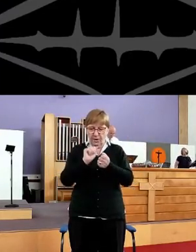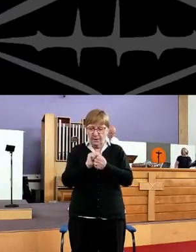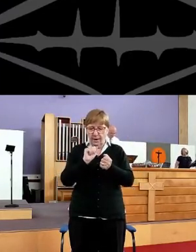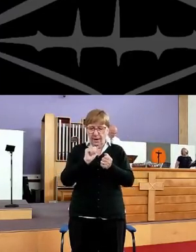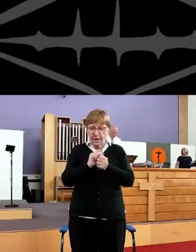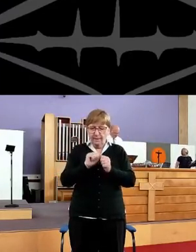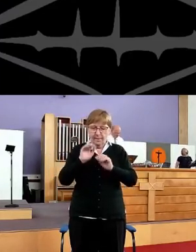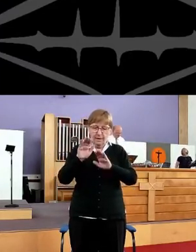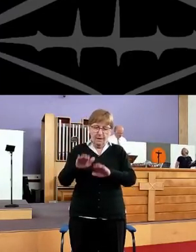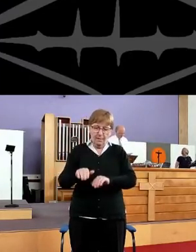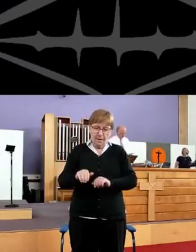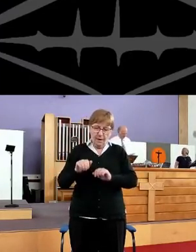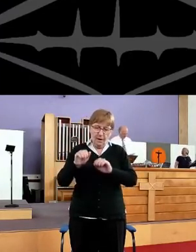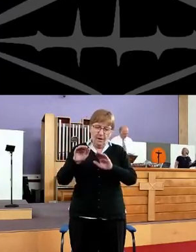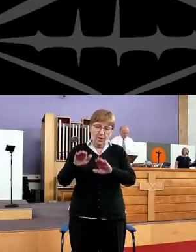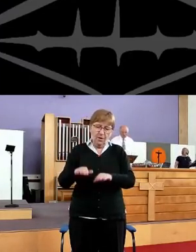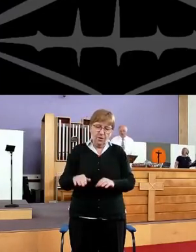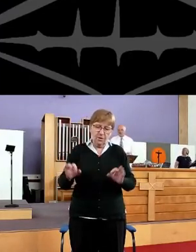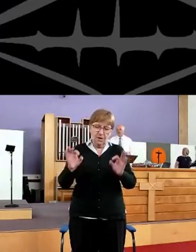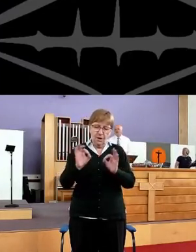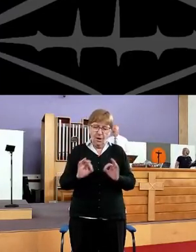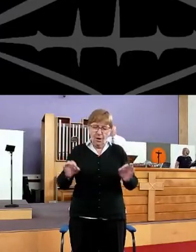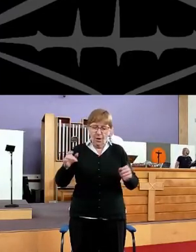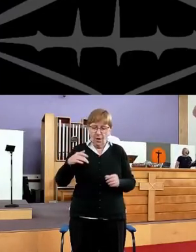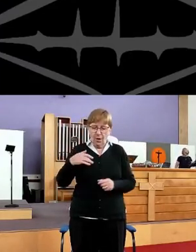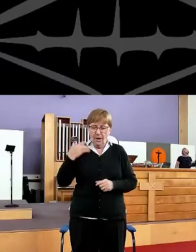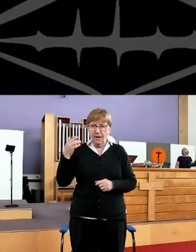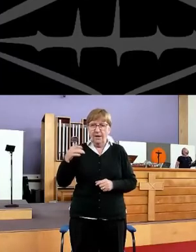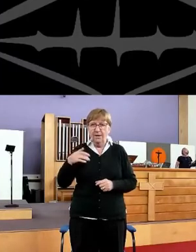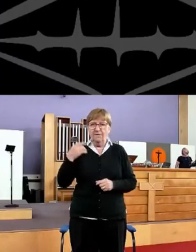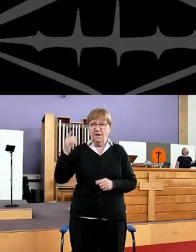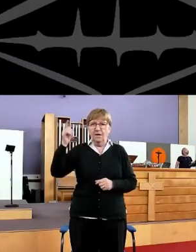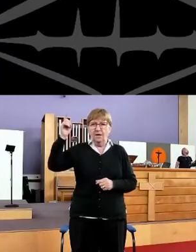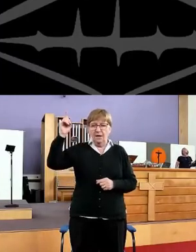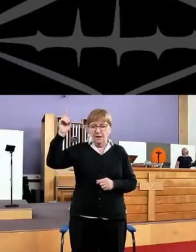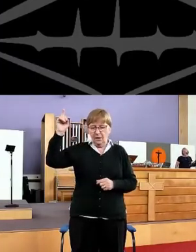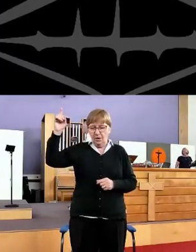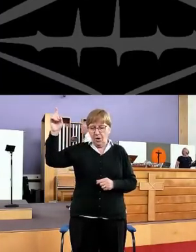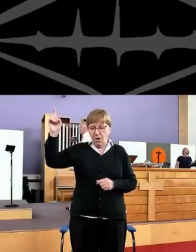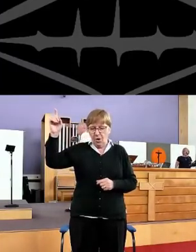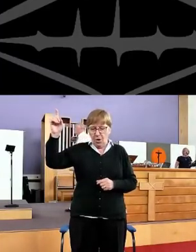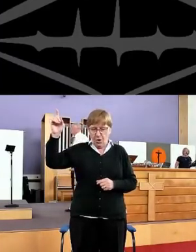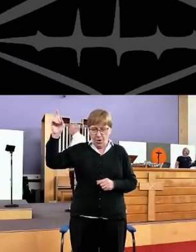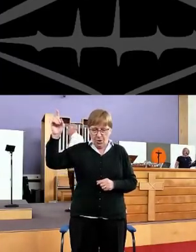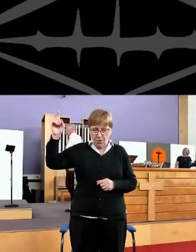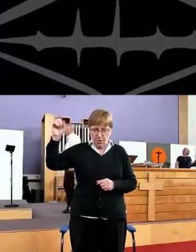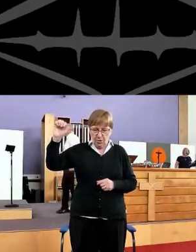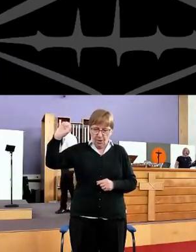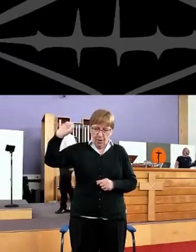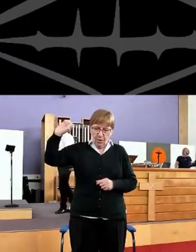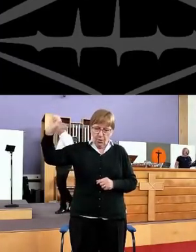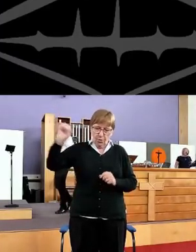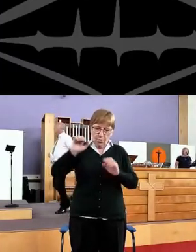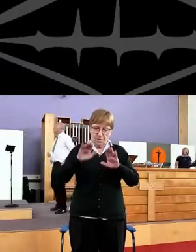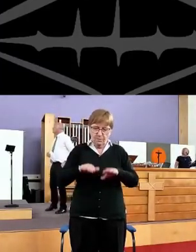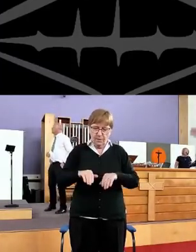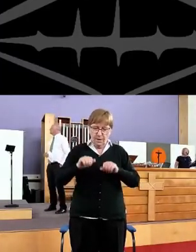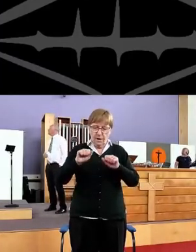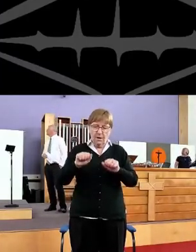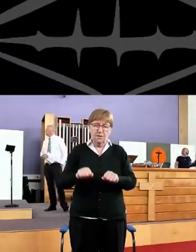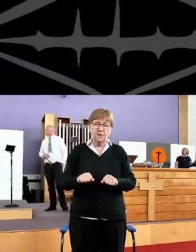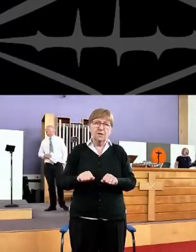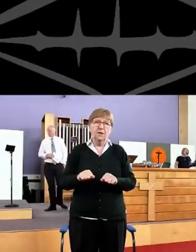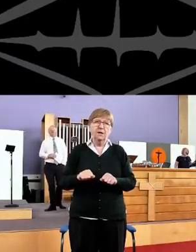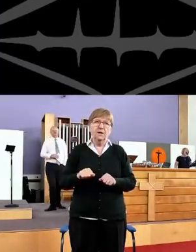remember mercy For living God Thus